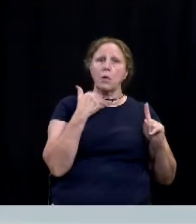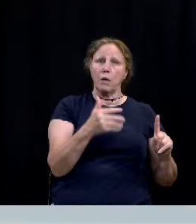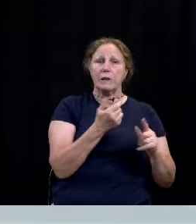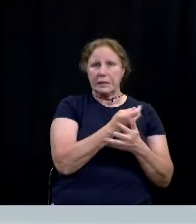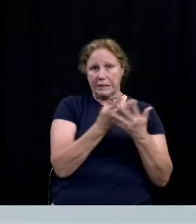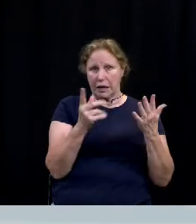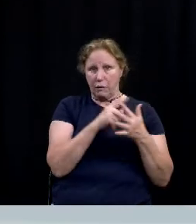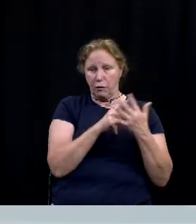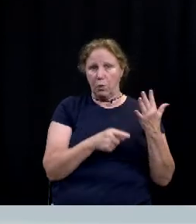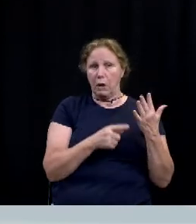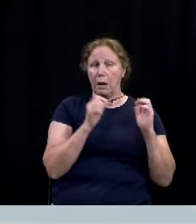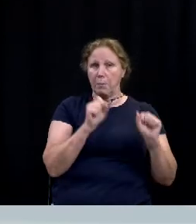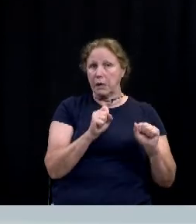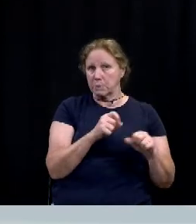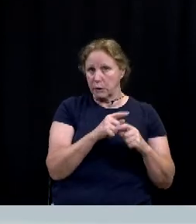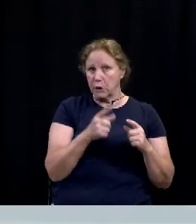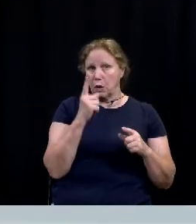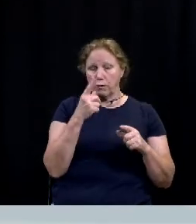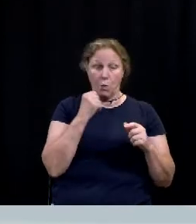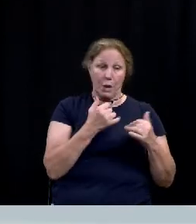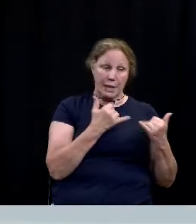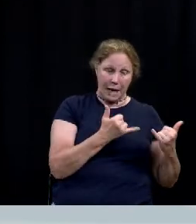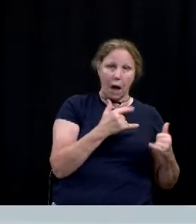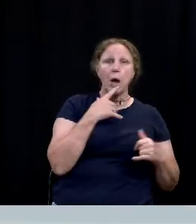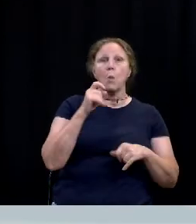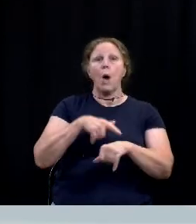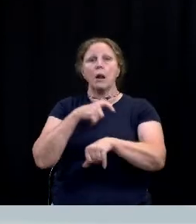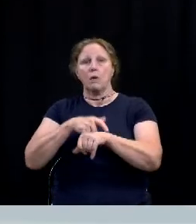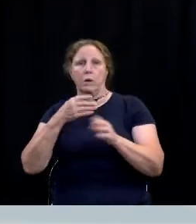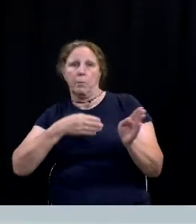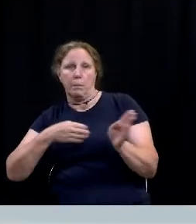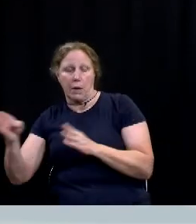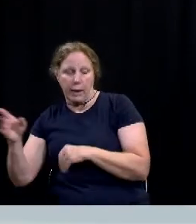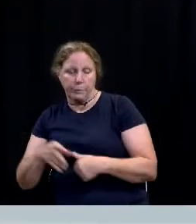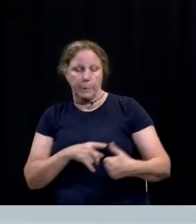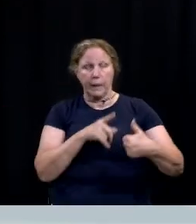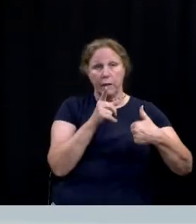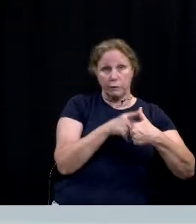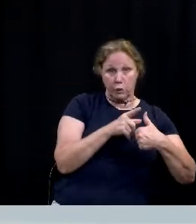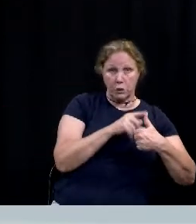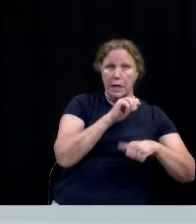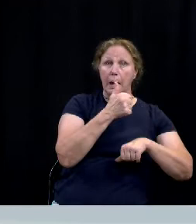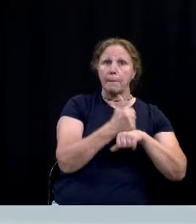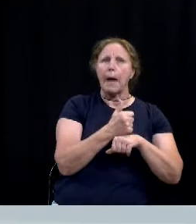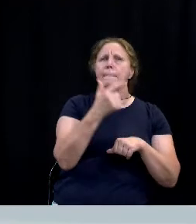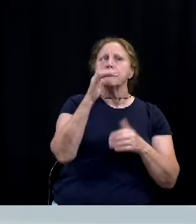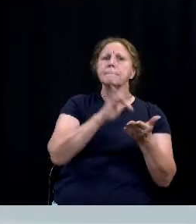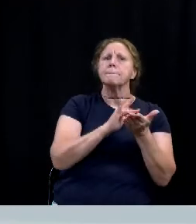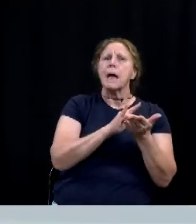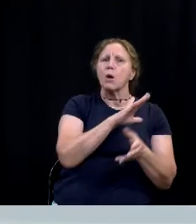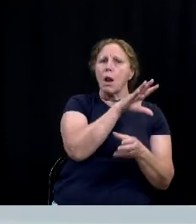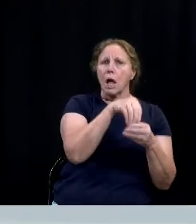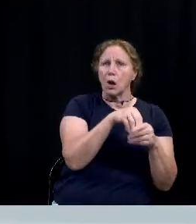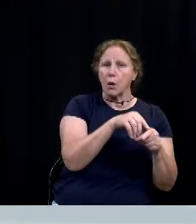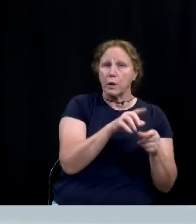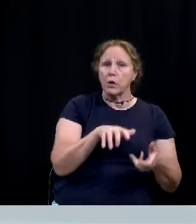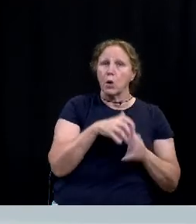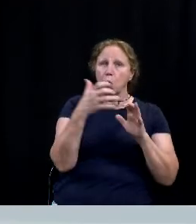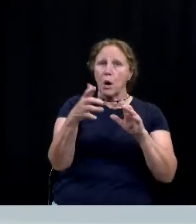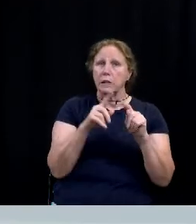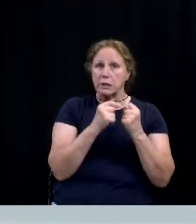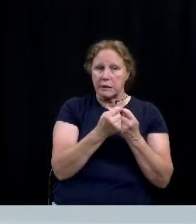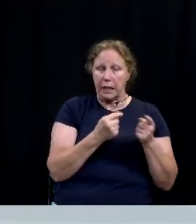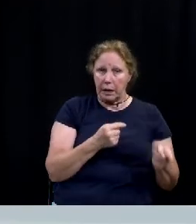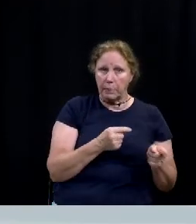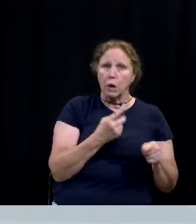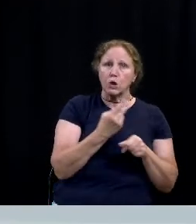immediate responses and one long-term plan the first consists of establishing a medical component at the existing crisis treatment center utilizing